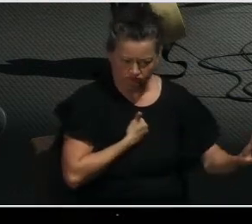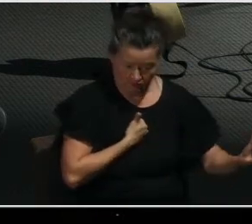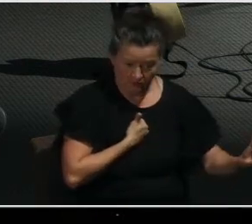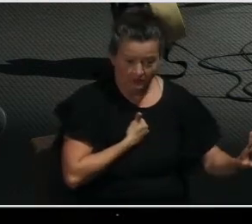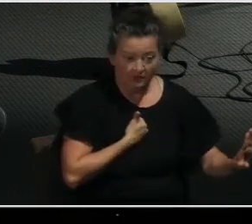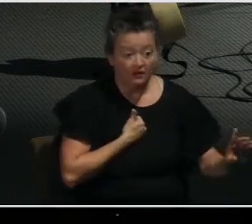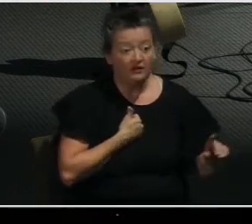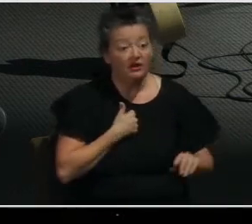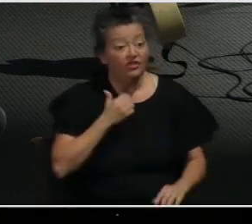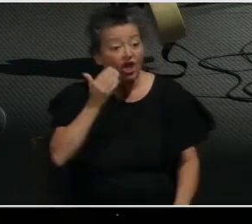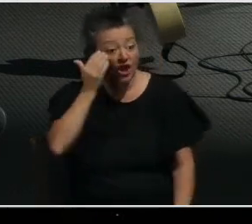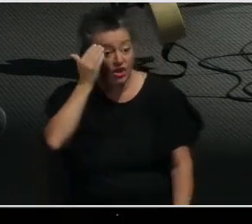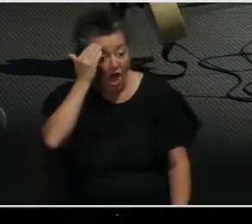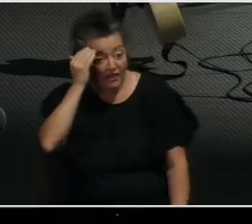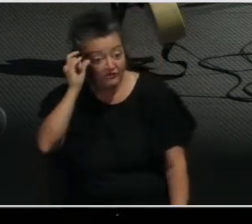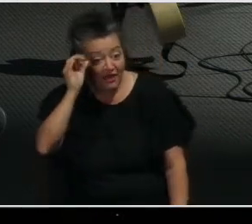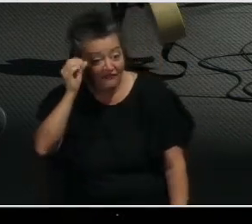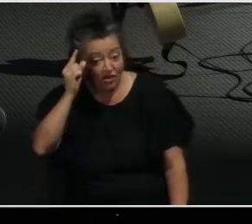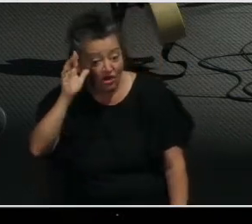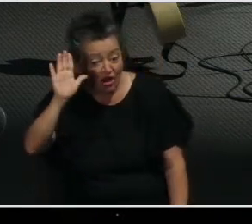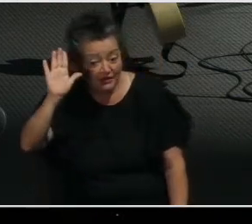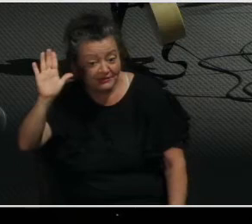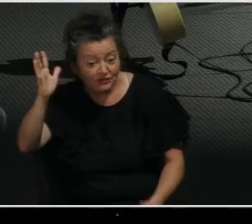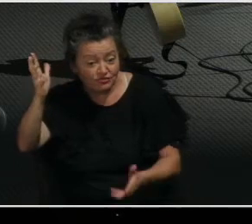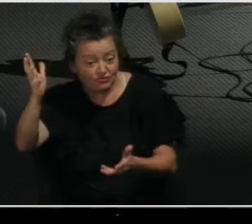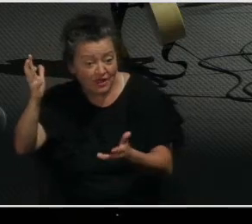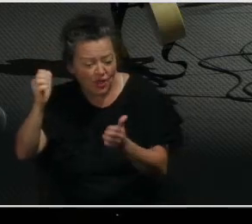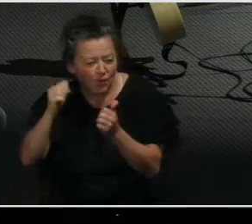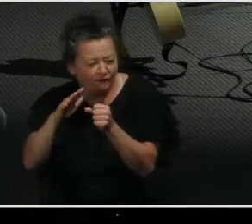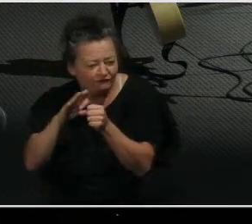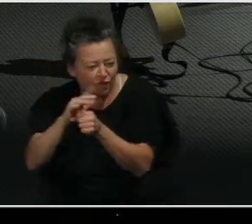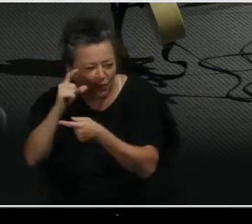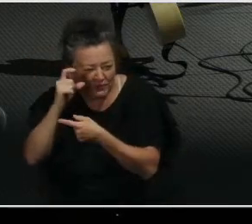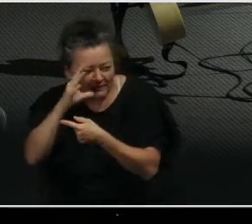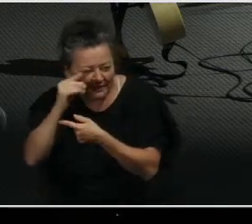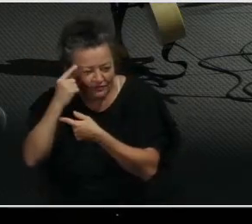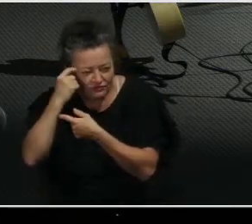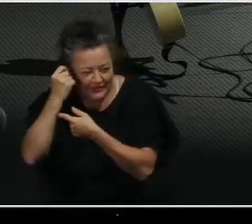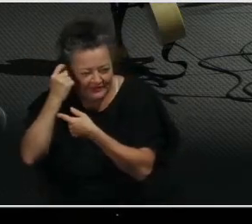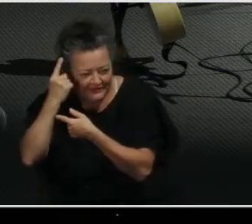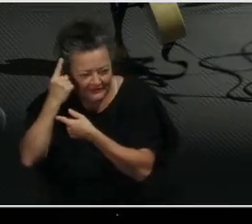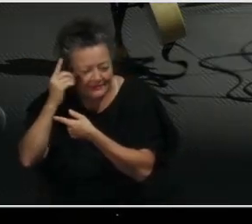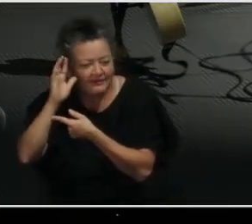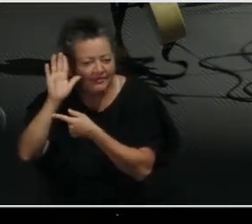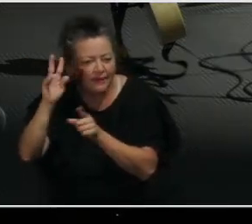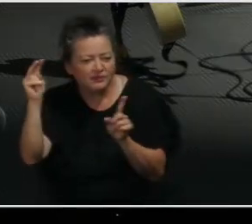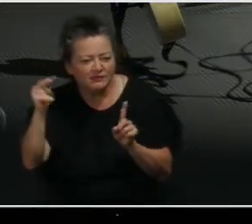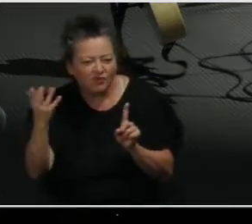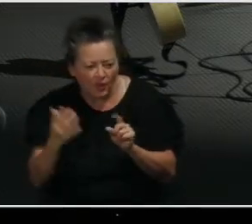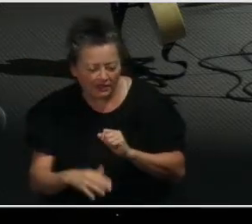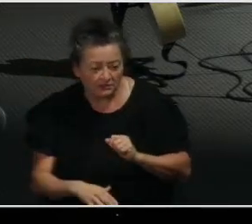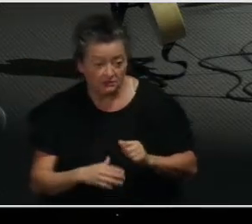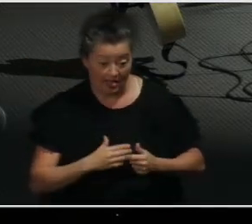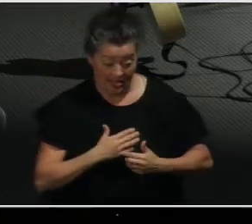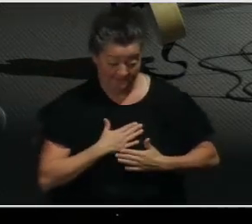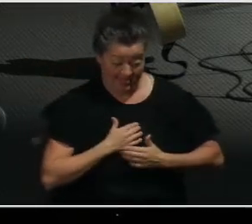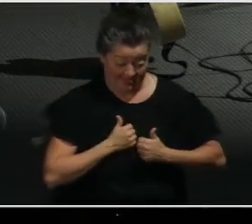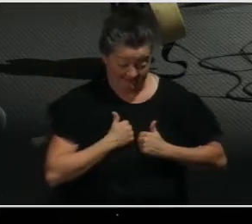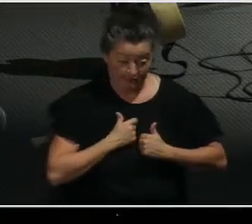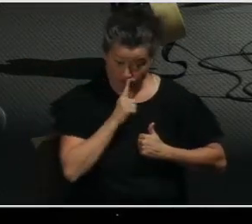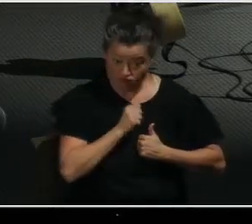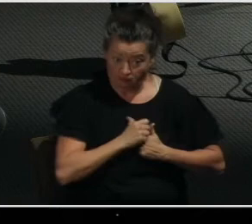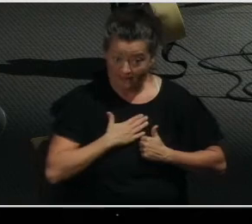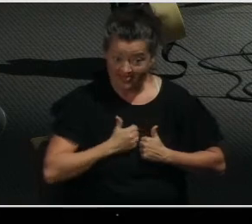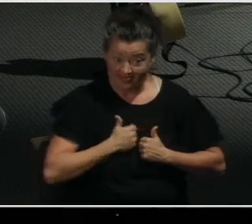Whereas the knowledge of God's will with all spiritual wisdom and understanding would say, your life is your life, but it is a gift